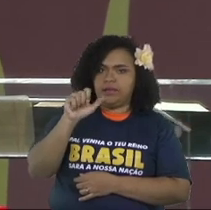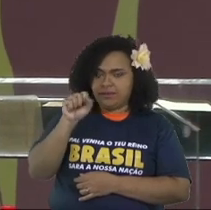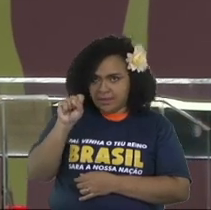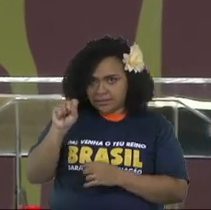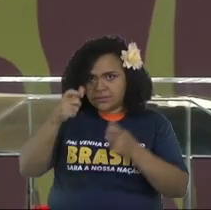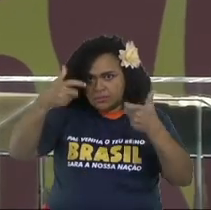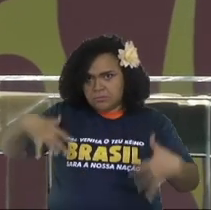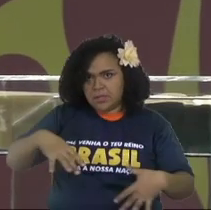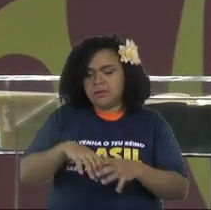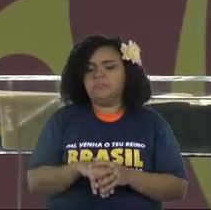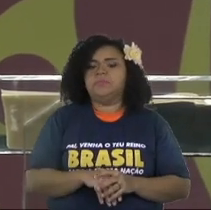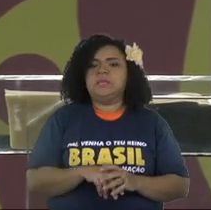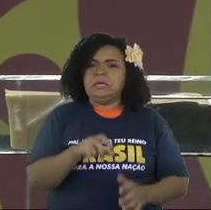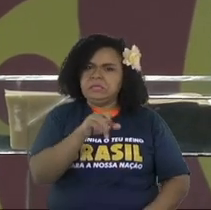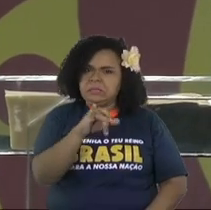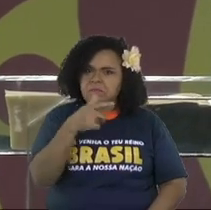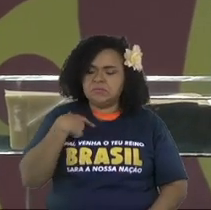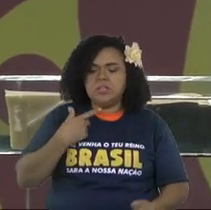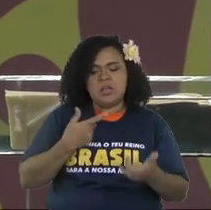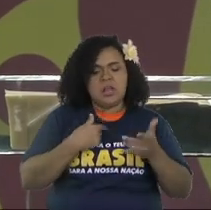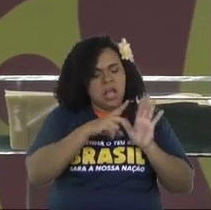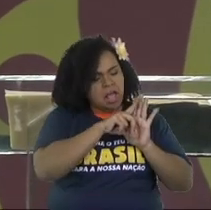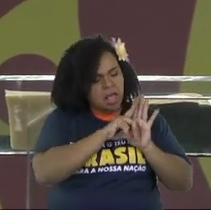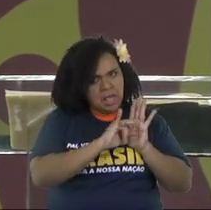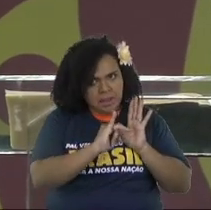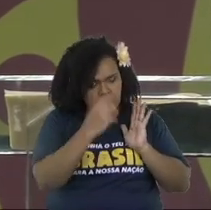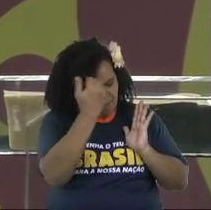Nobody. Nobody's going to heaven by keeping the law.